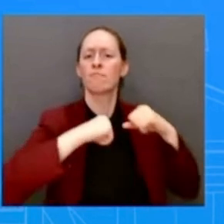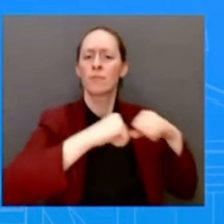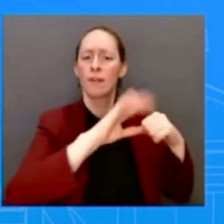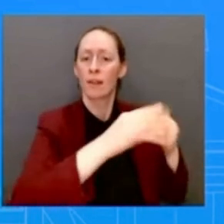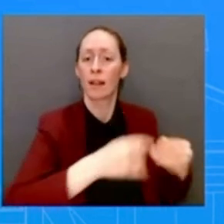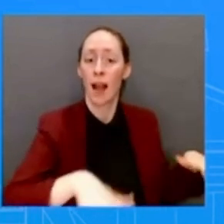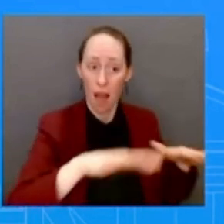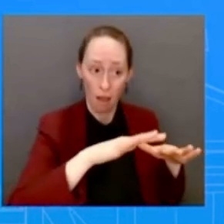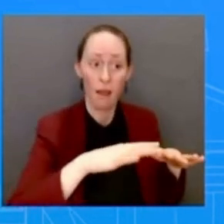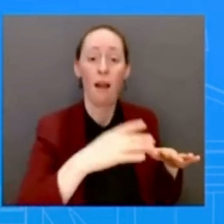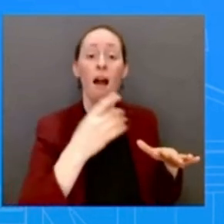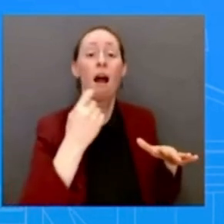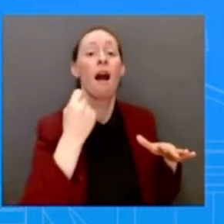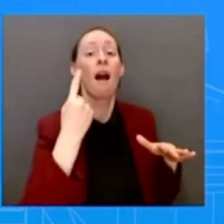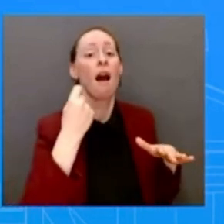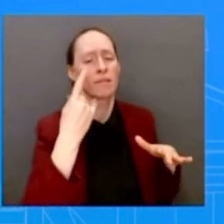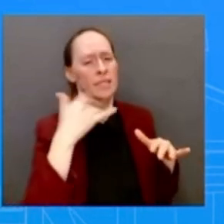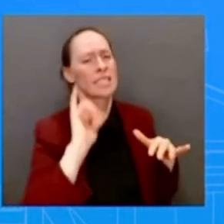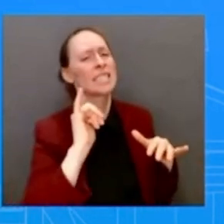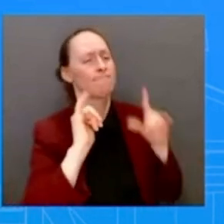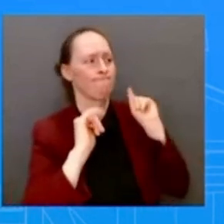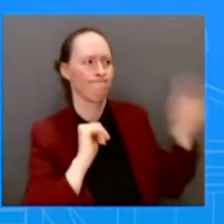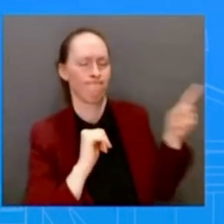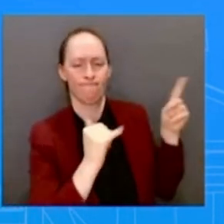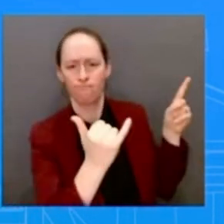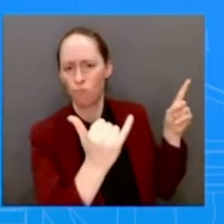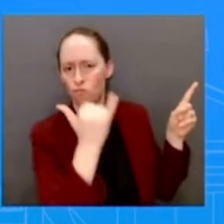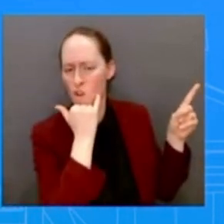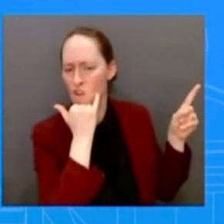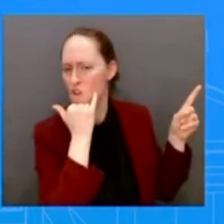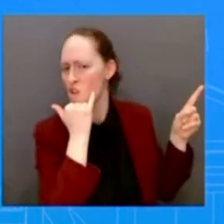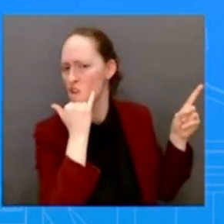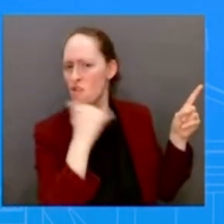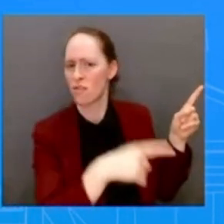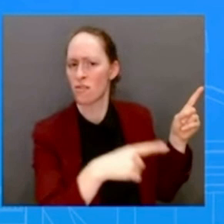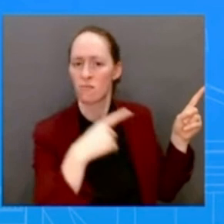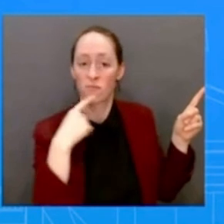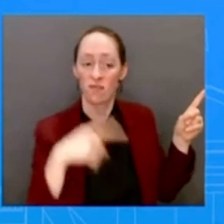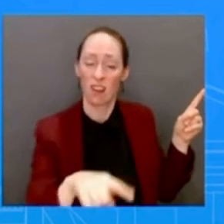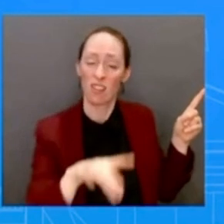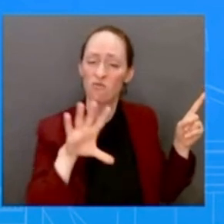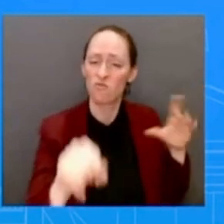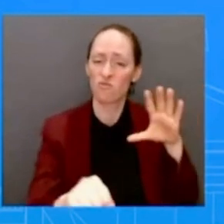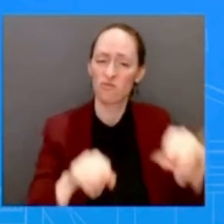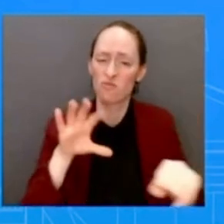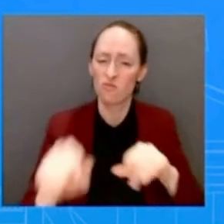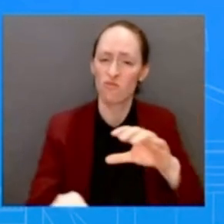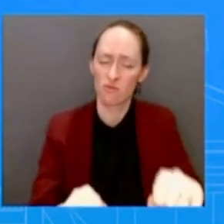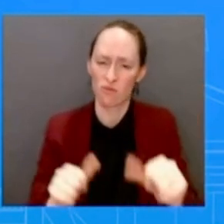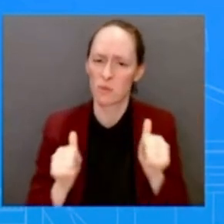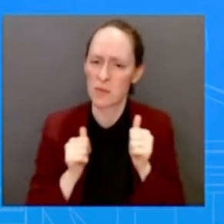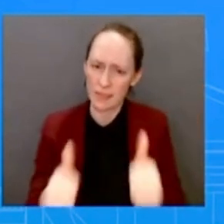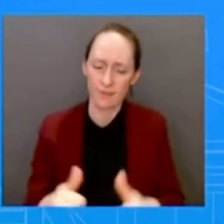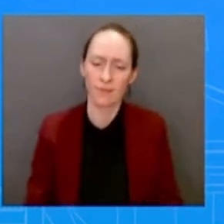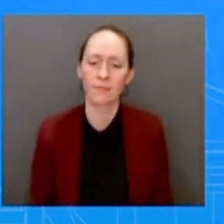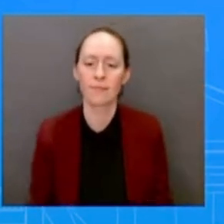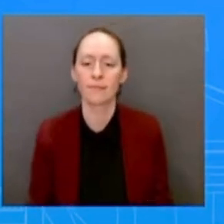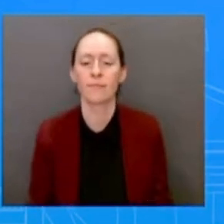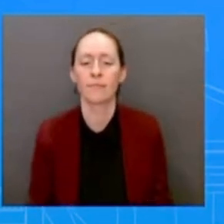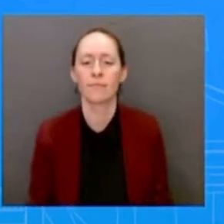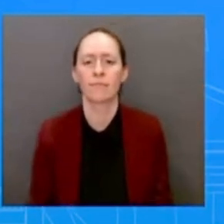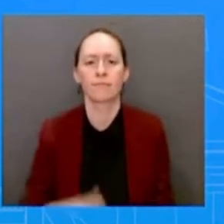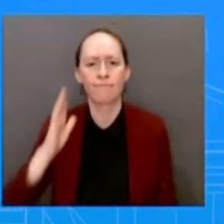Ukraine. They will also discuss U.S.-EU coordination to combat the climate crisis through investing in clean